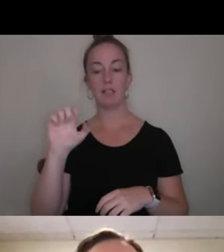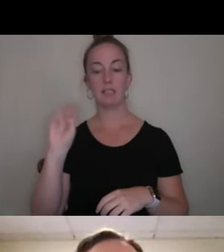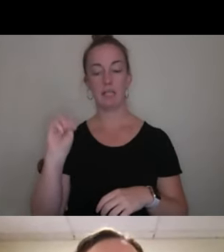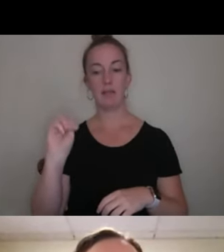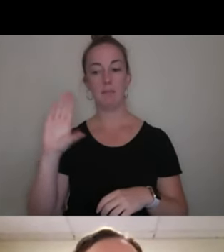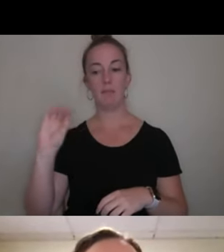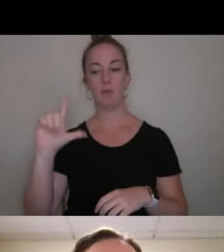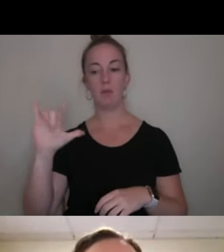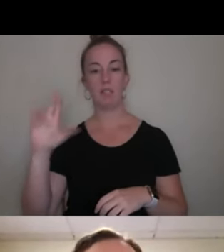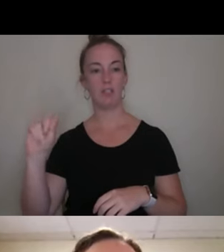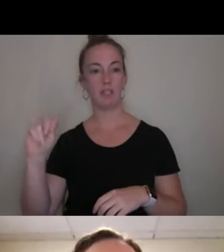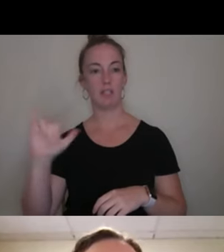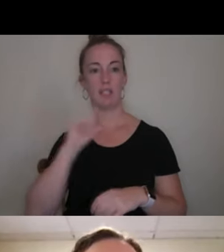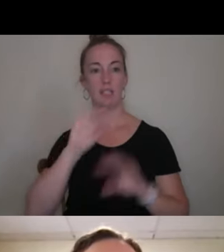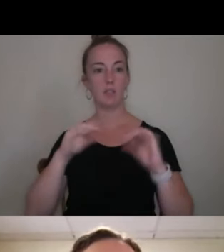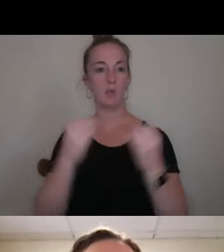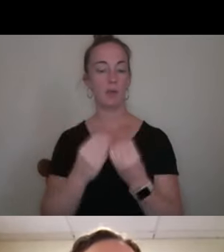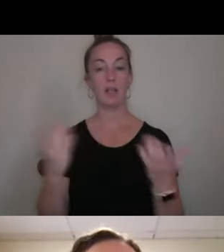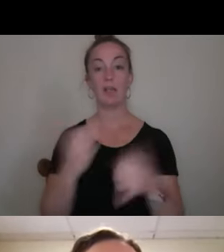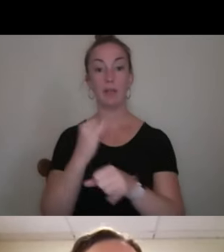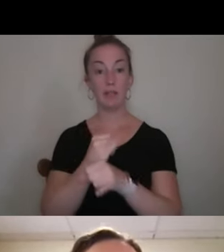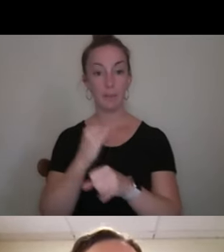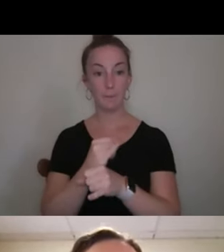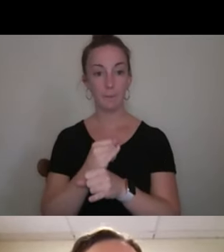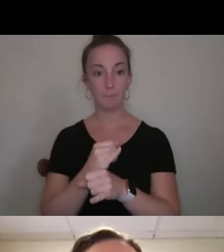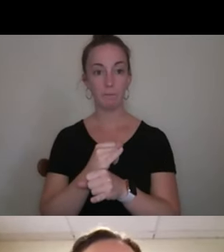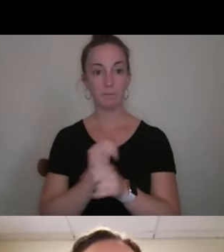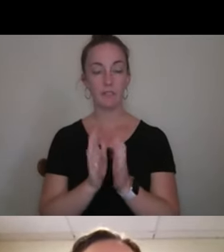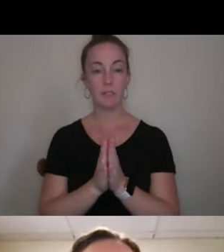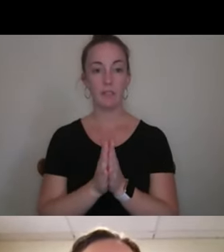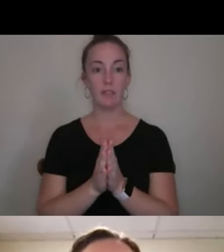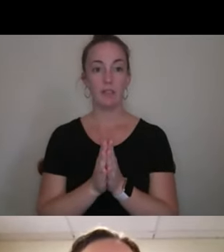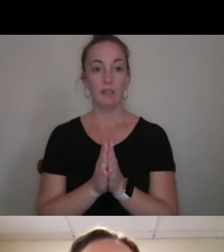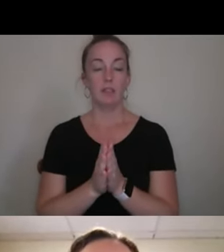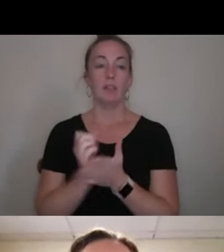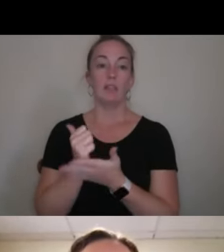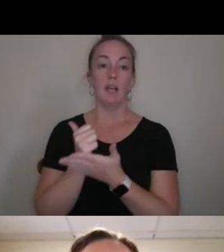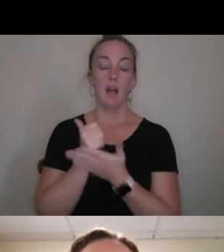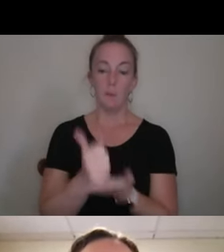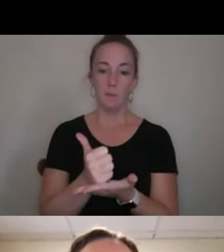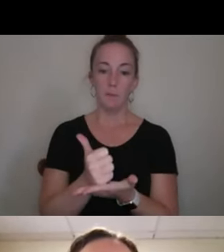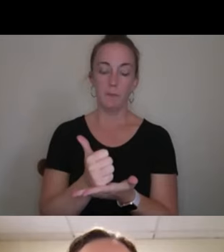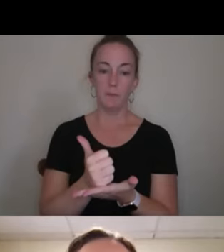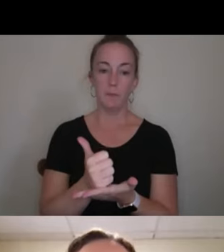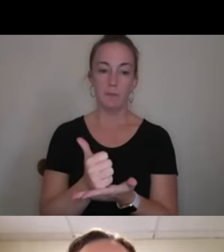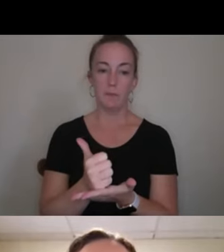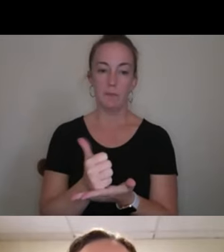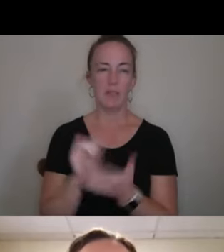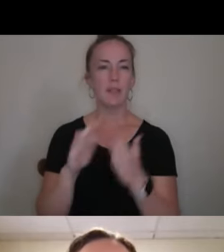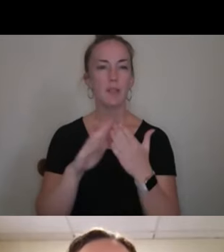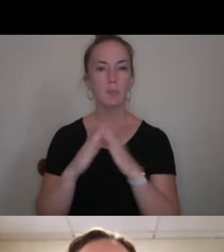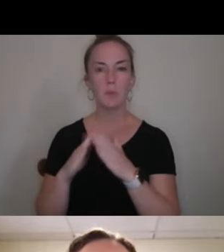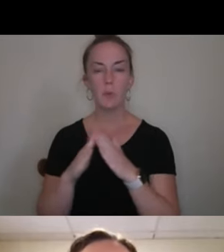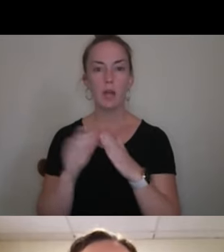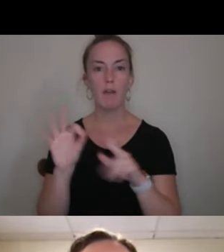an organization on campus that like helps like helps and it's like a community of